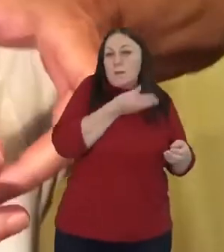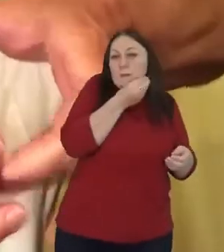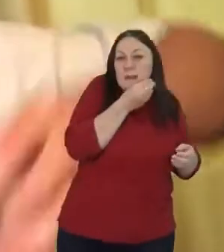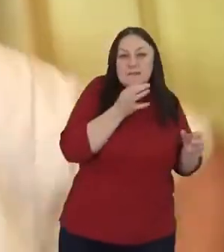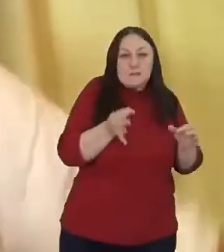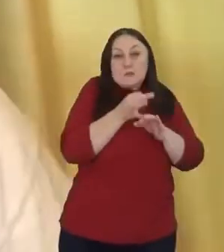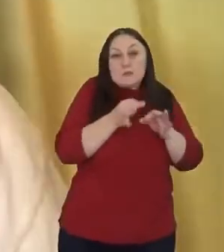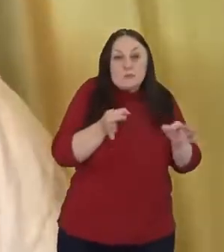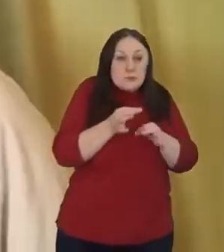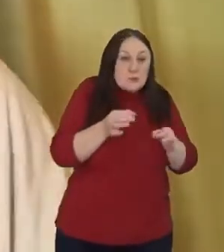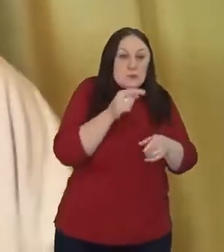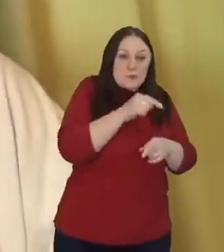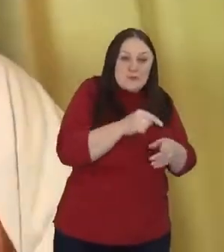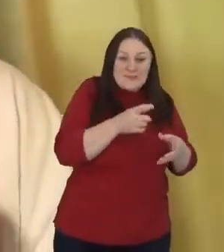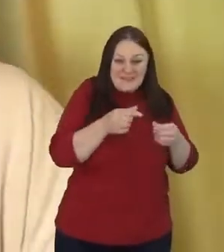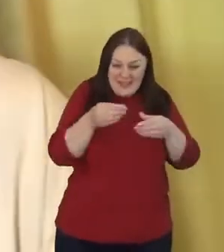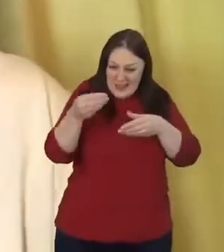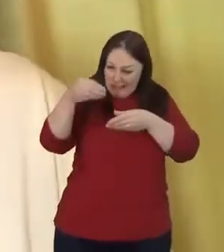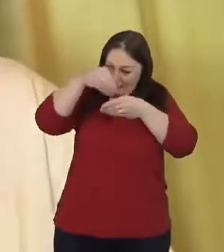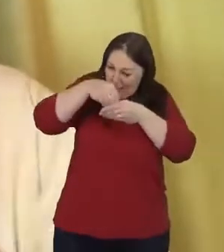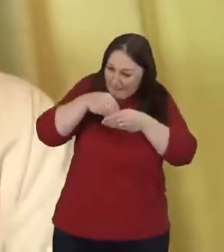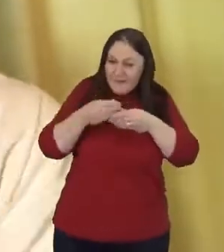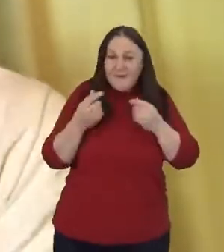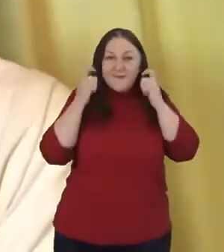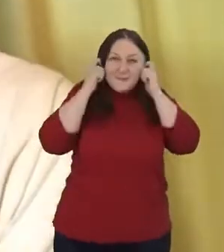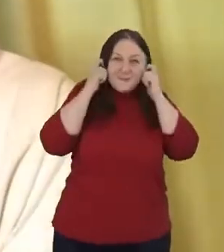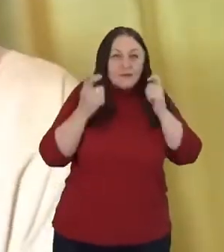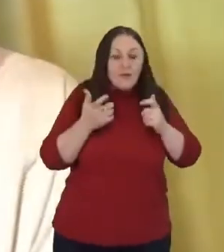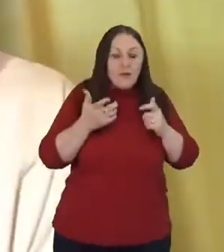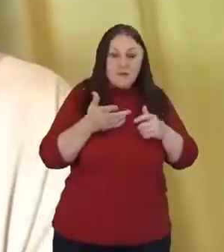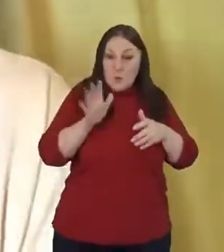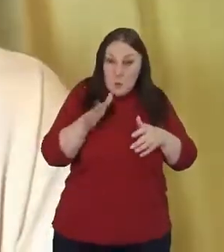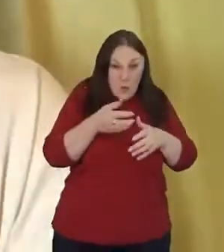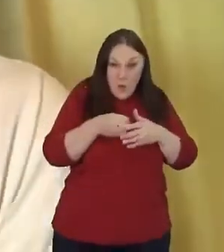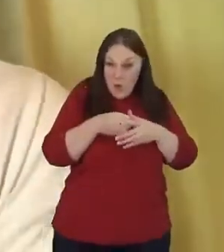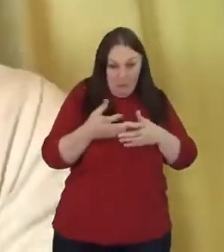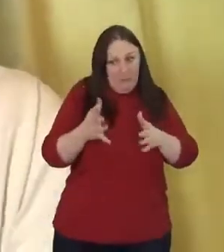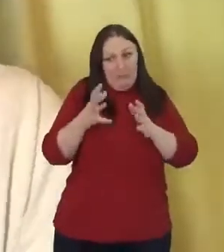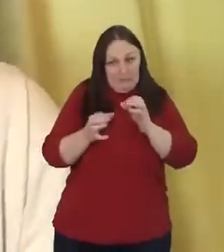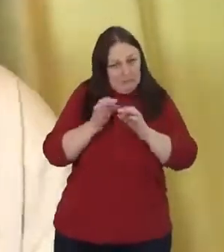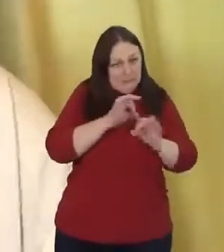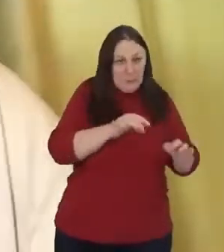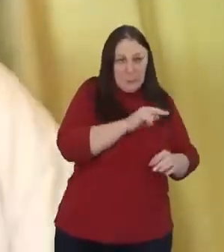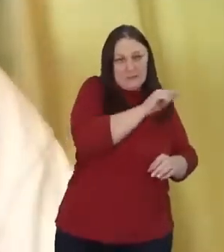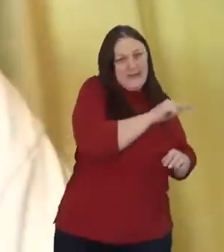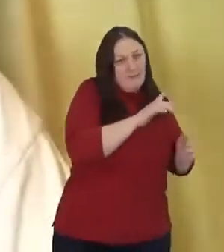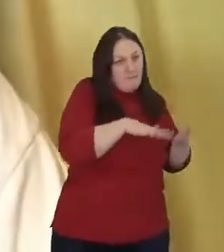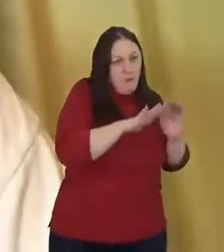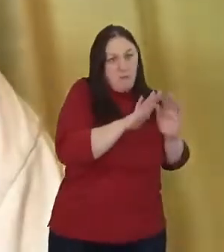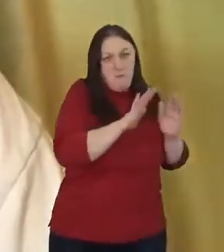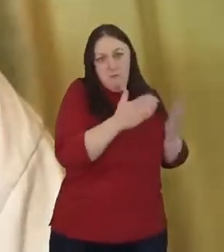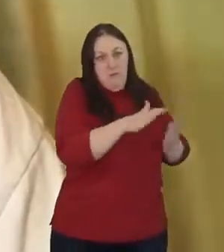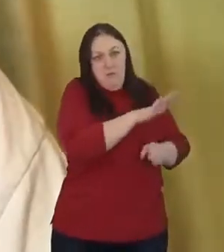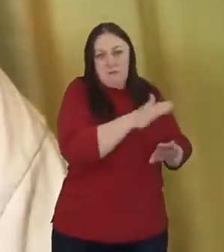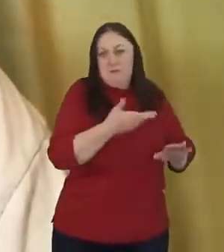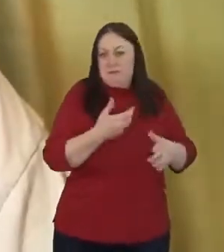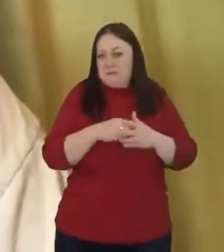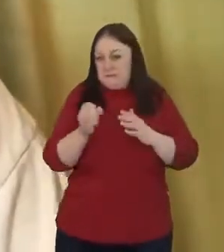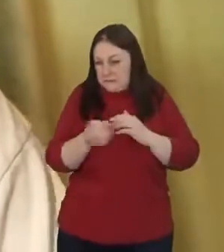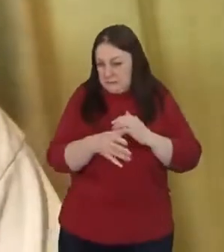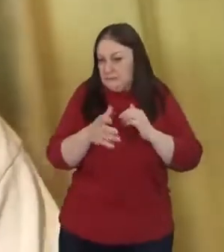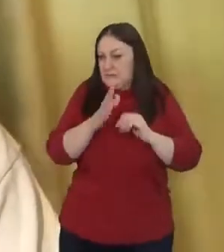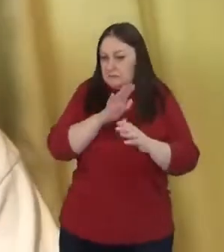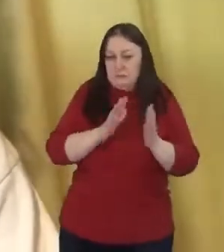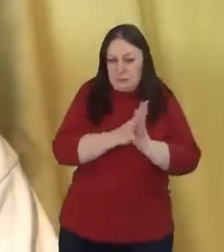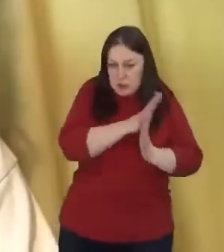on, and then we burned our CDs, we burned all of our music, and we got the Christian counterfeit, you know, and we